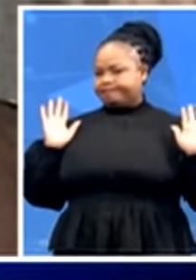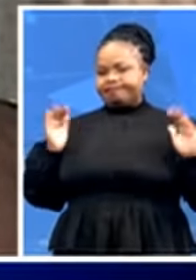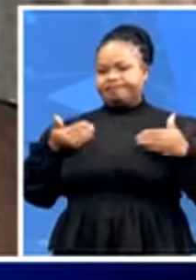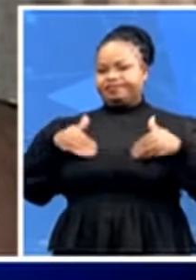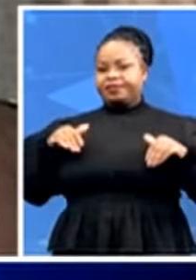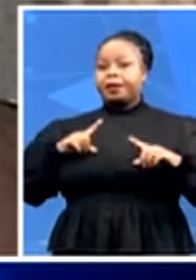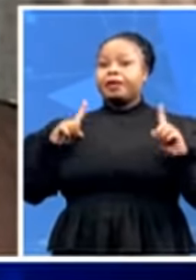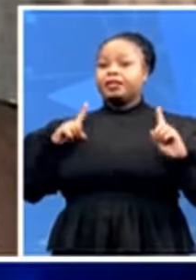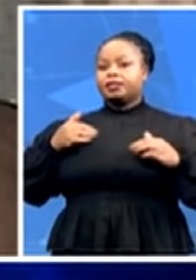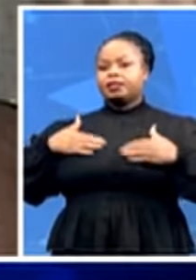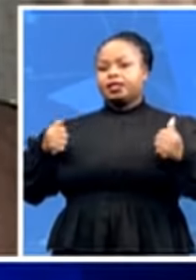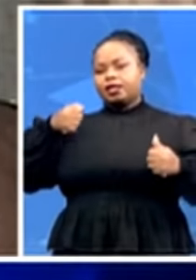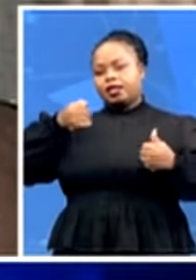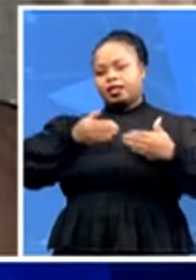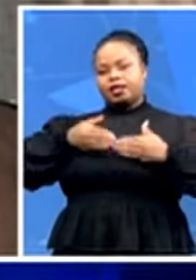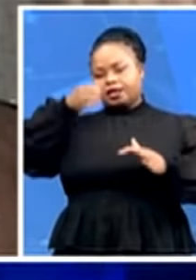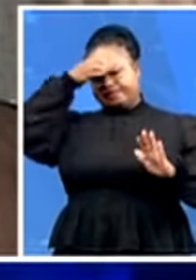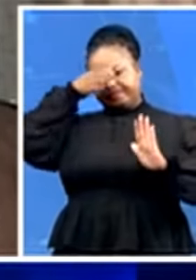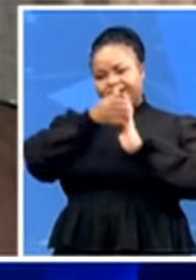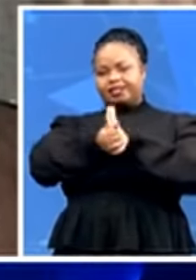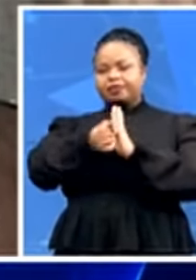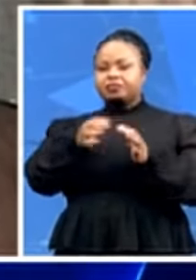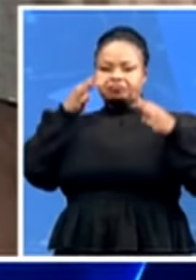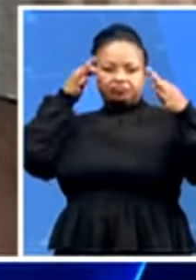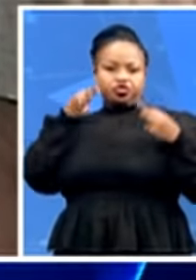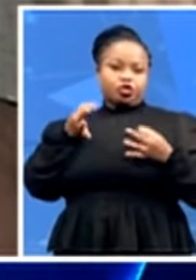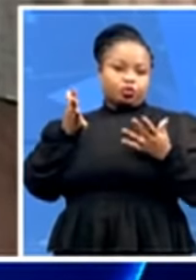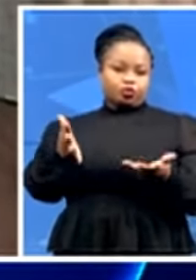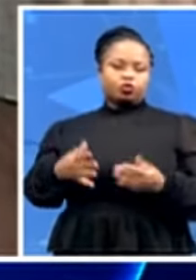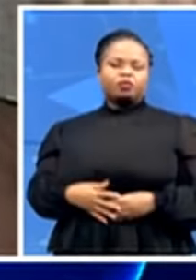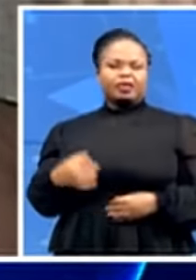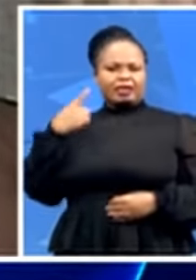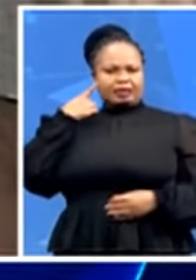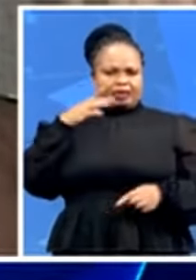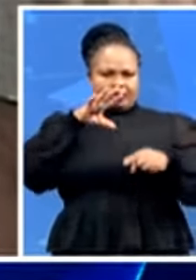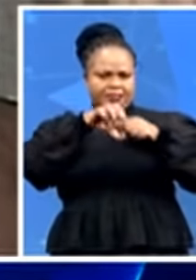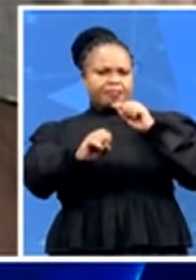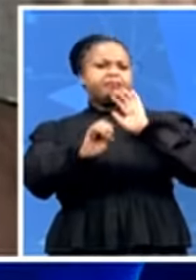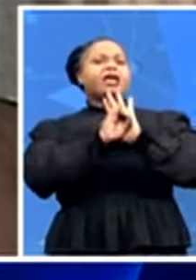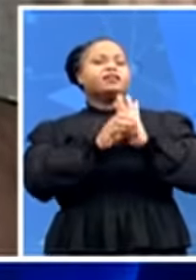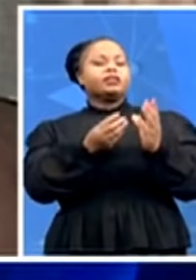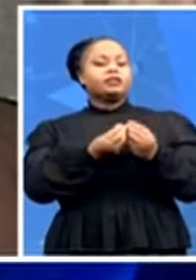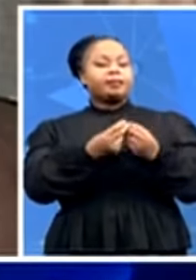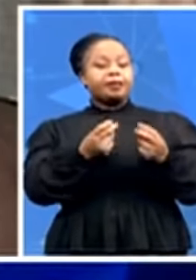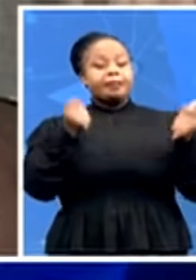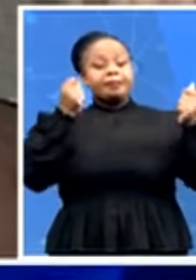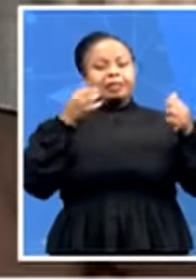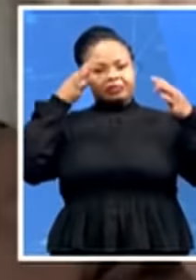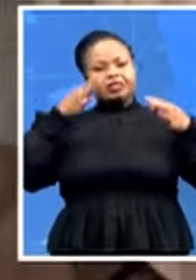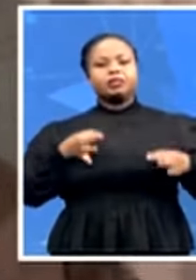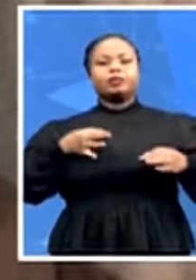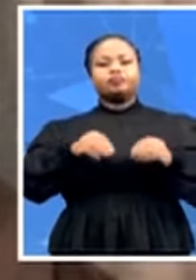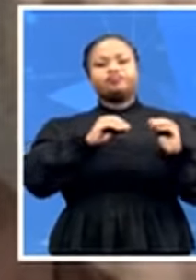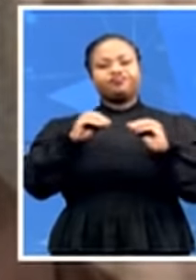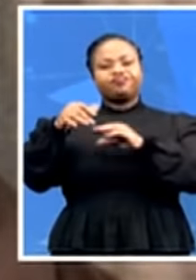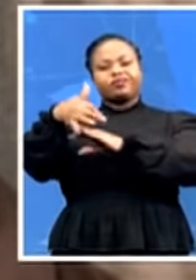take. Surely they must have picked up something which then prompted that he had to be taken in. Because, you